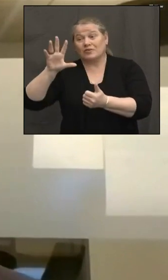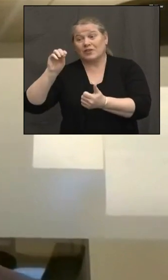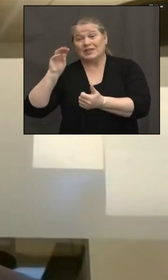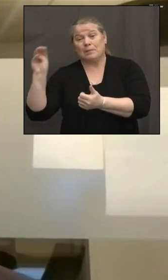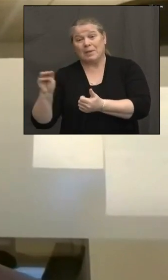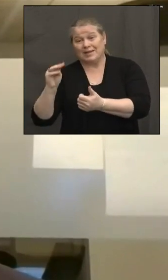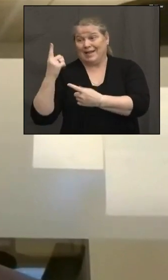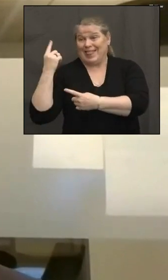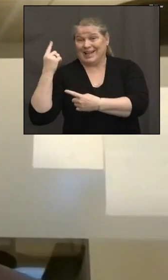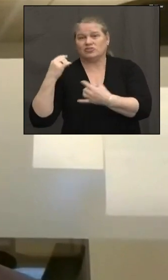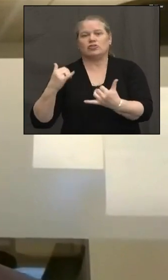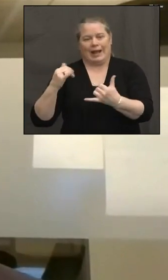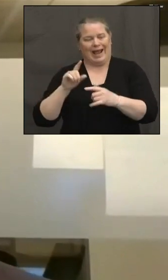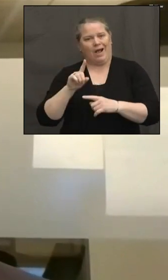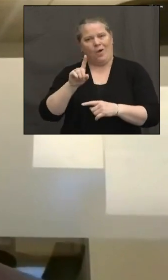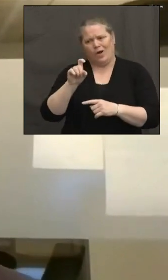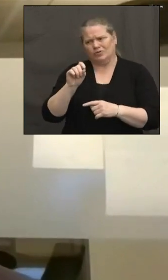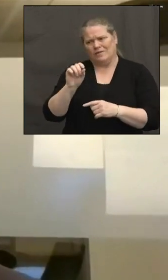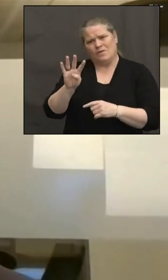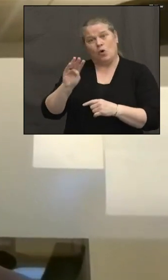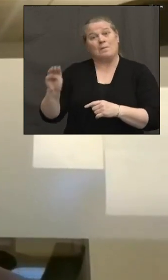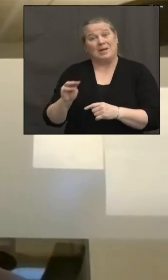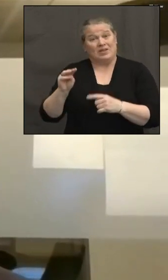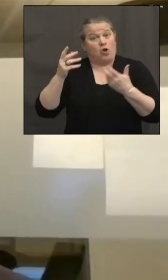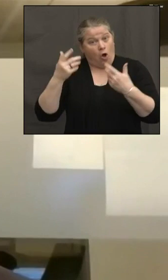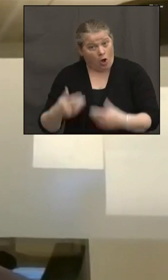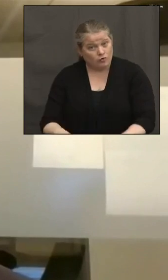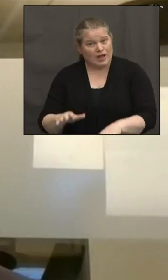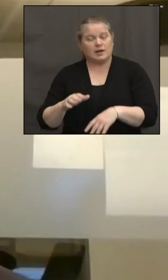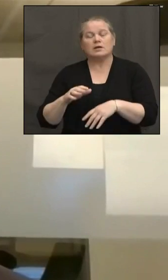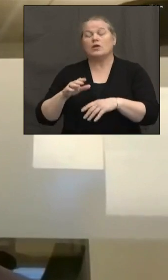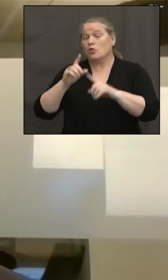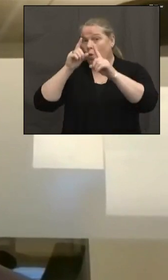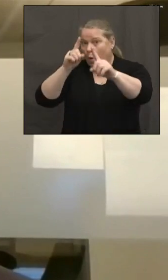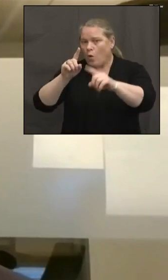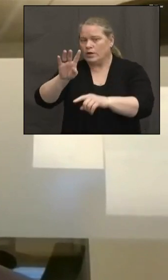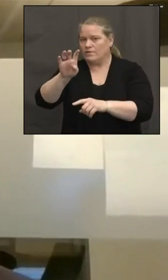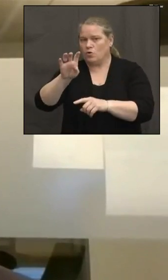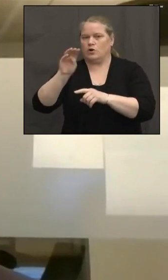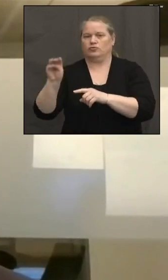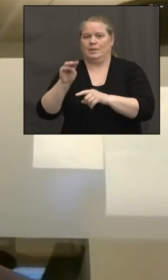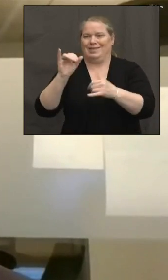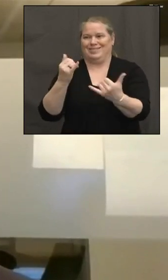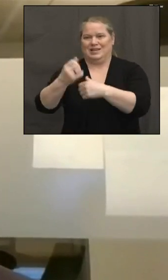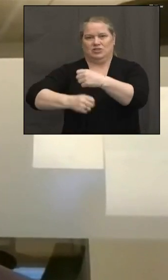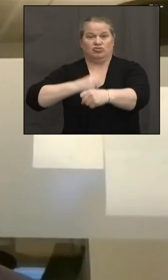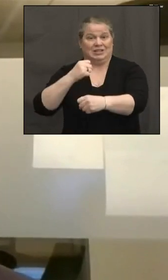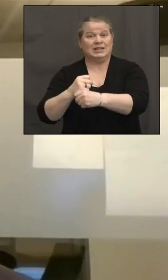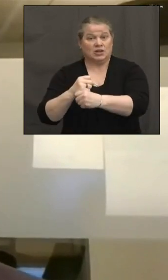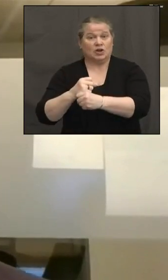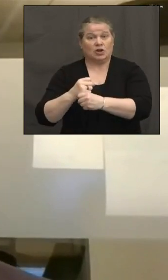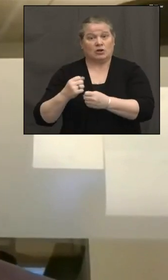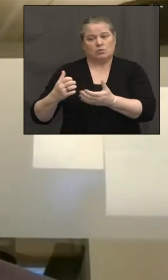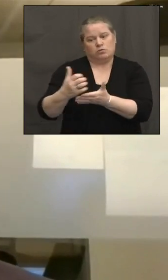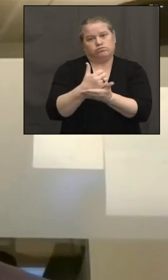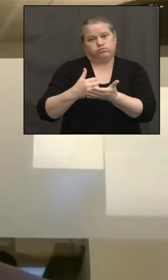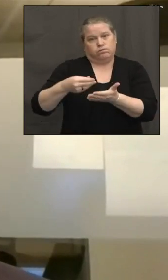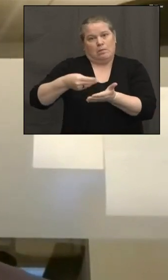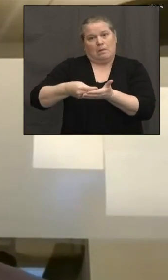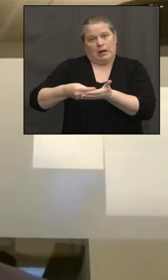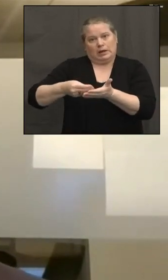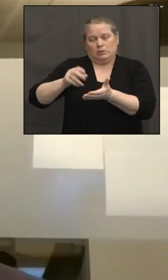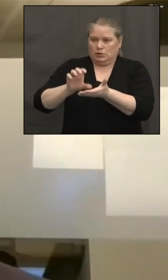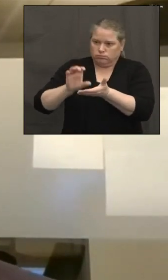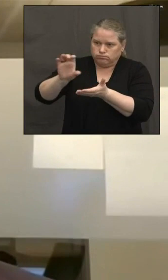of that pace. We're looking to get to about $400 million this year if we continue on the current pace. And we've generated